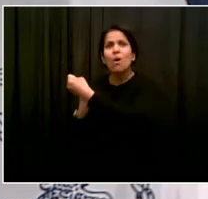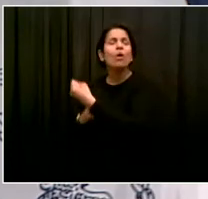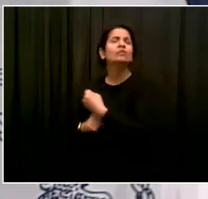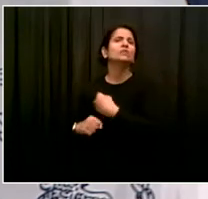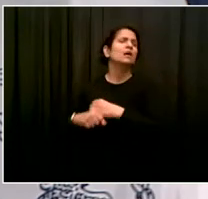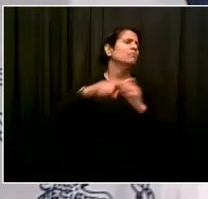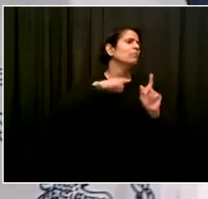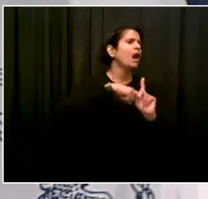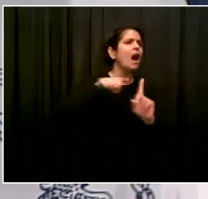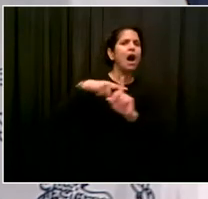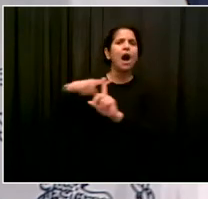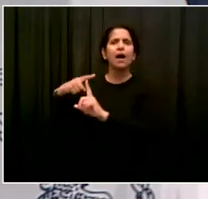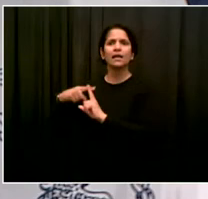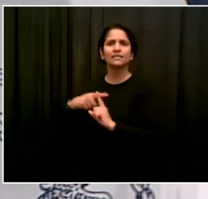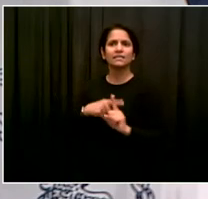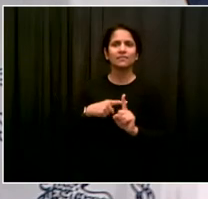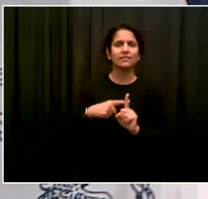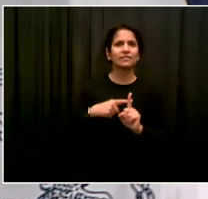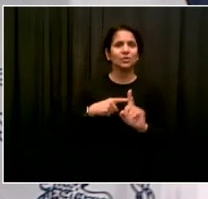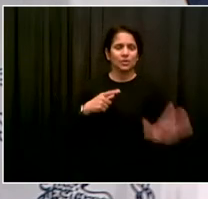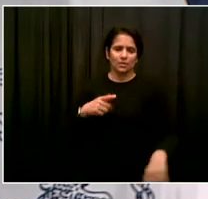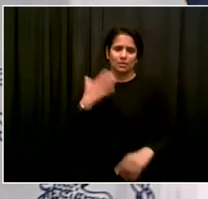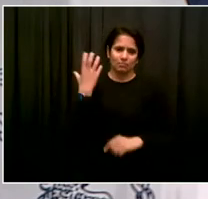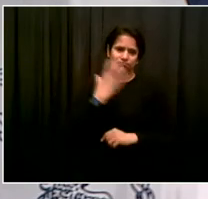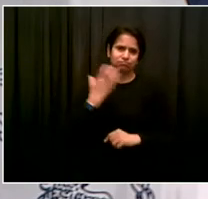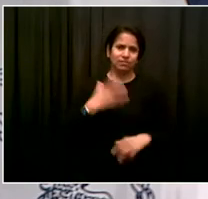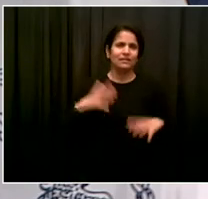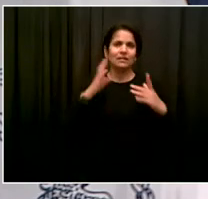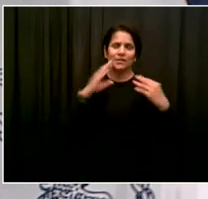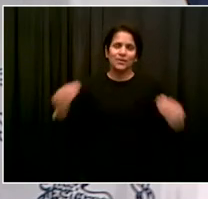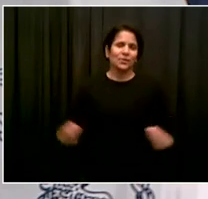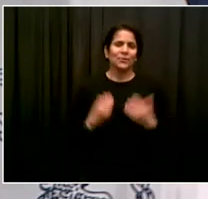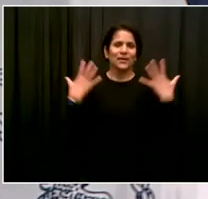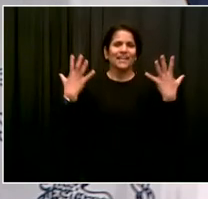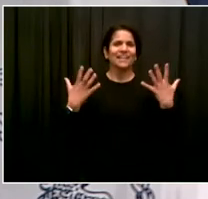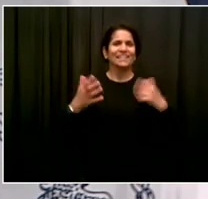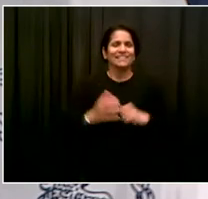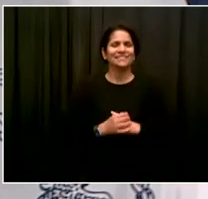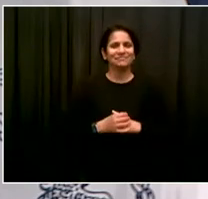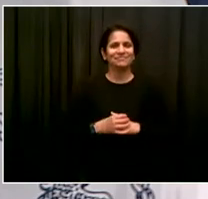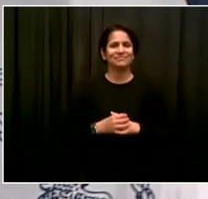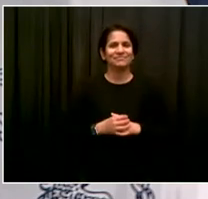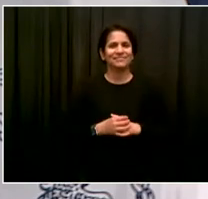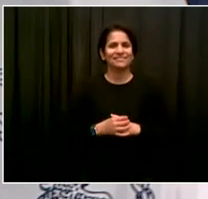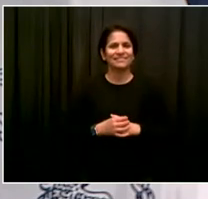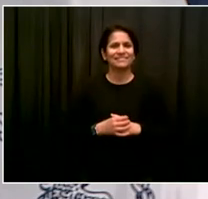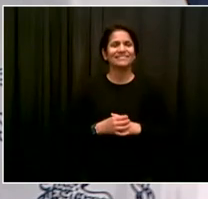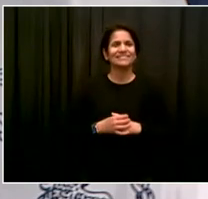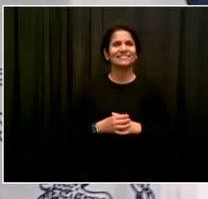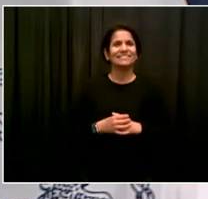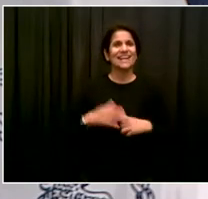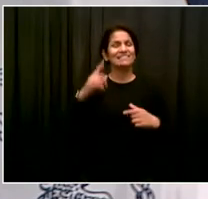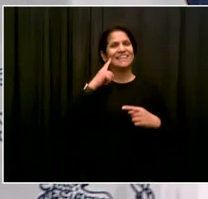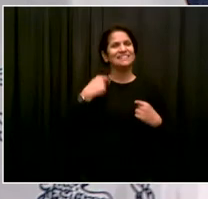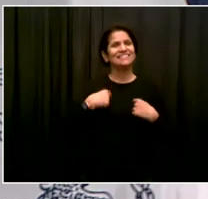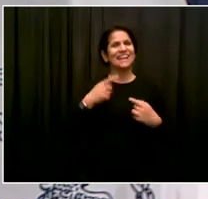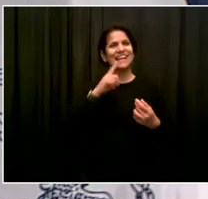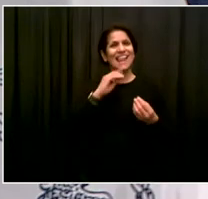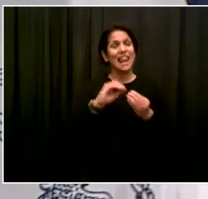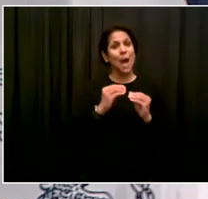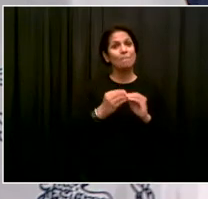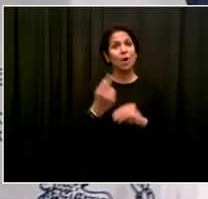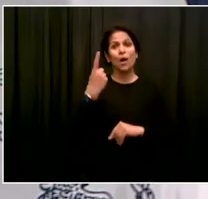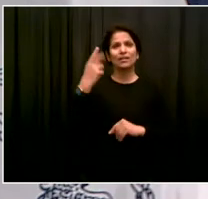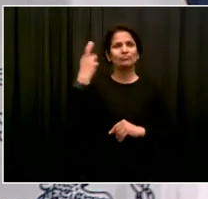like a joy to be a part of it. So that to me is the number one reason we're living in a, in a really special